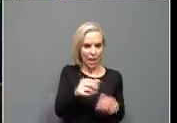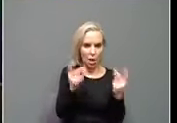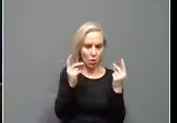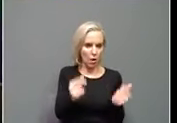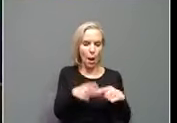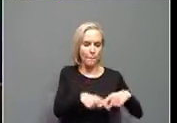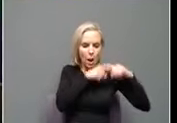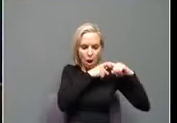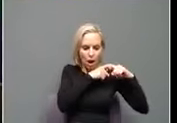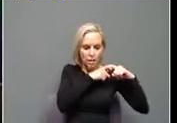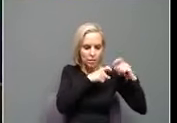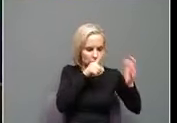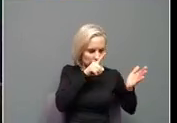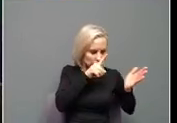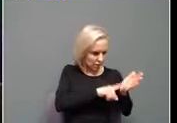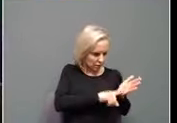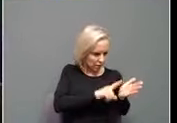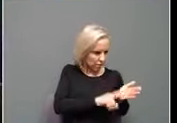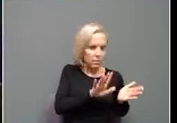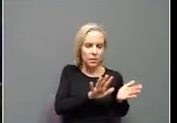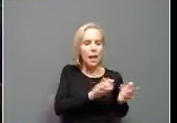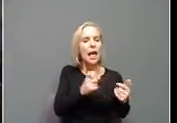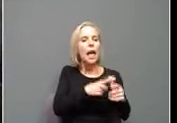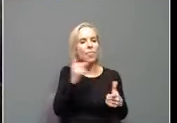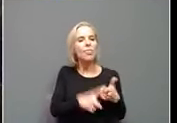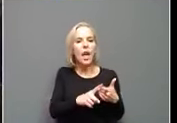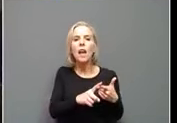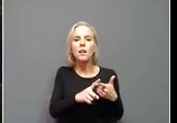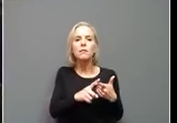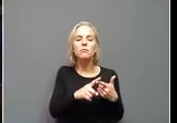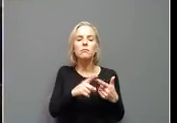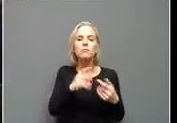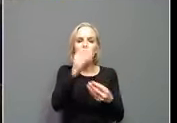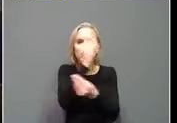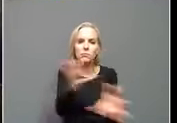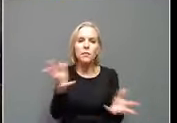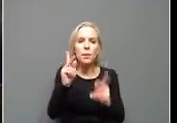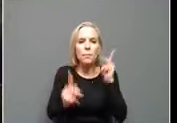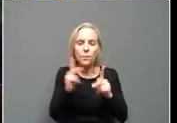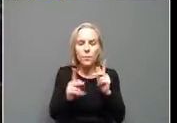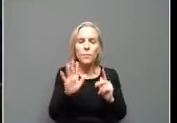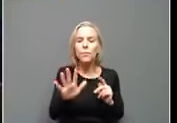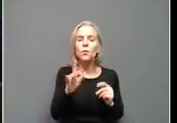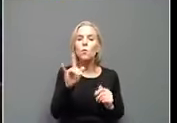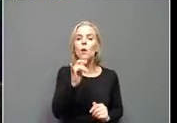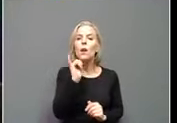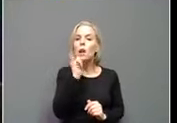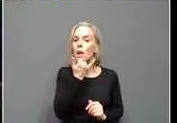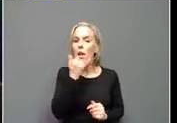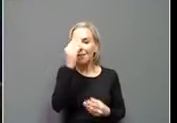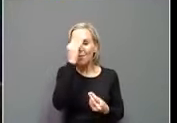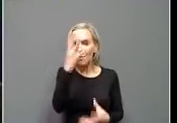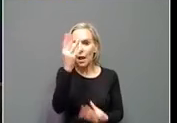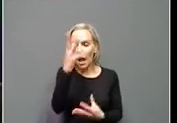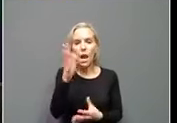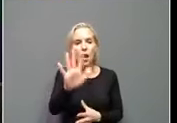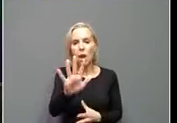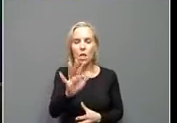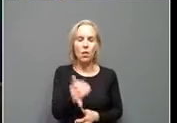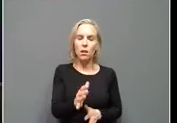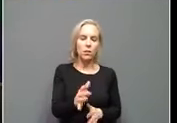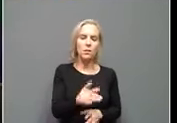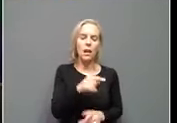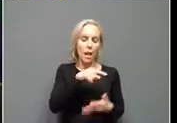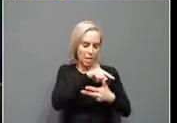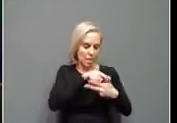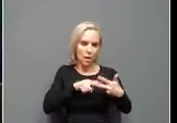it, and then provide additional information so people can be informed. One of the myths that is absolutely unfounded, none of these vaccines